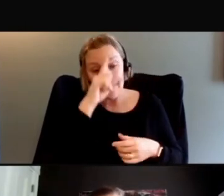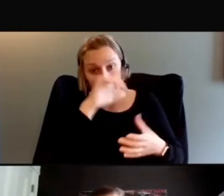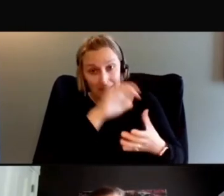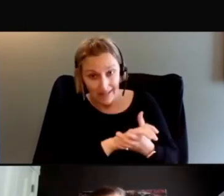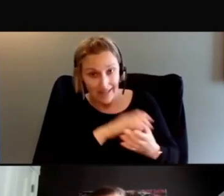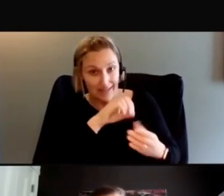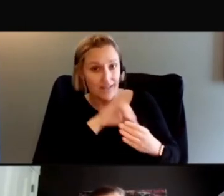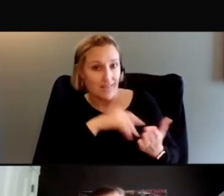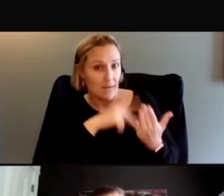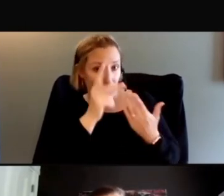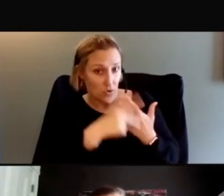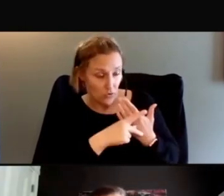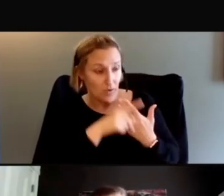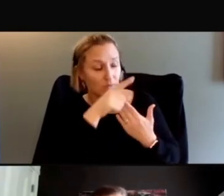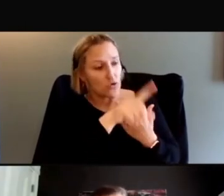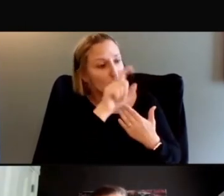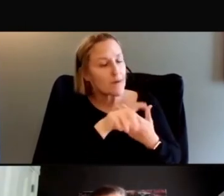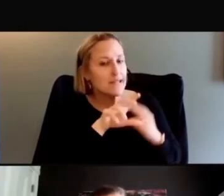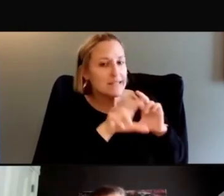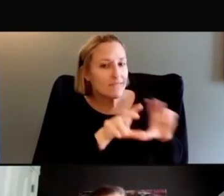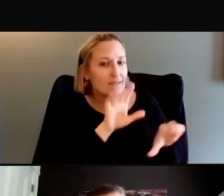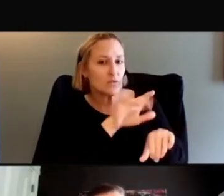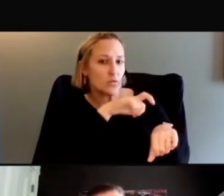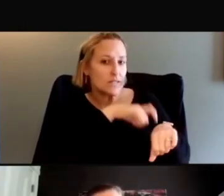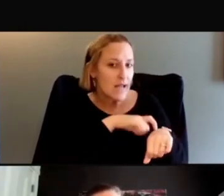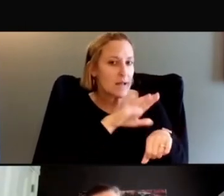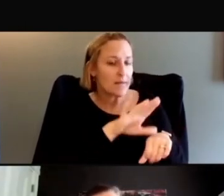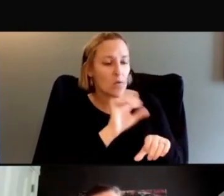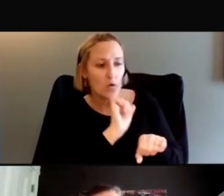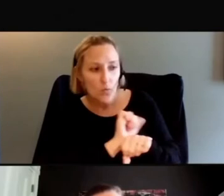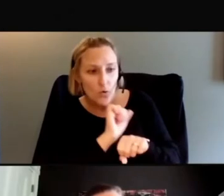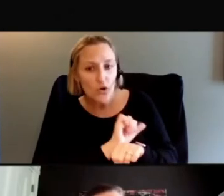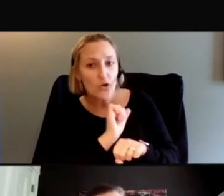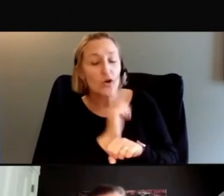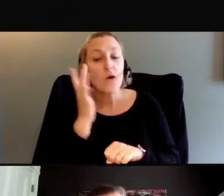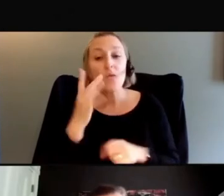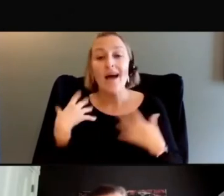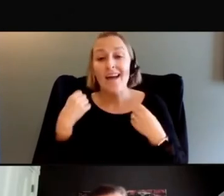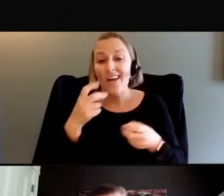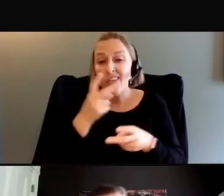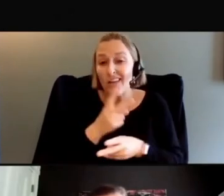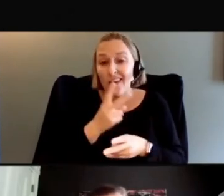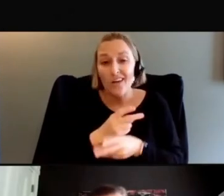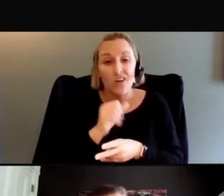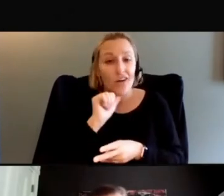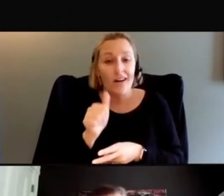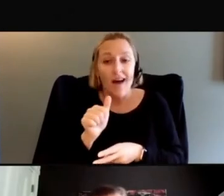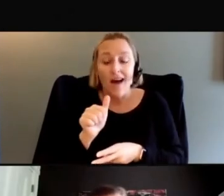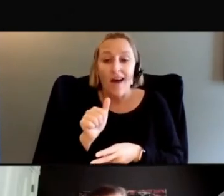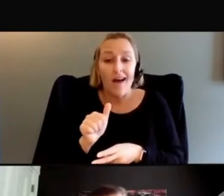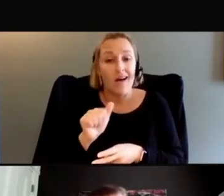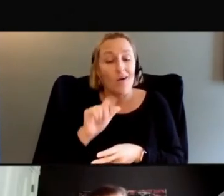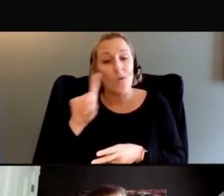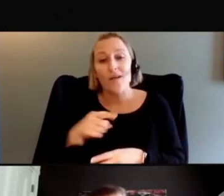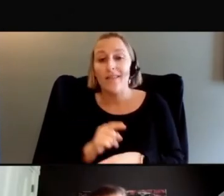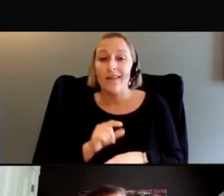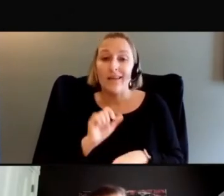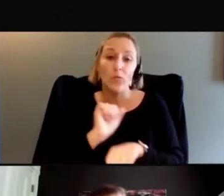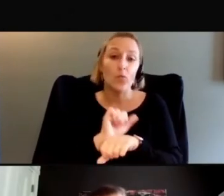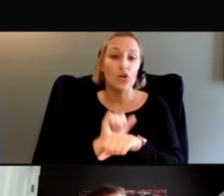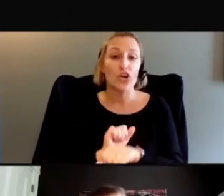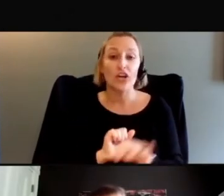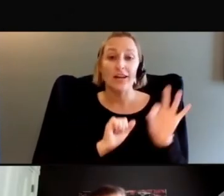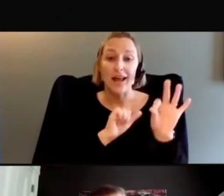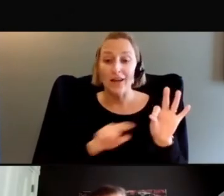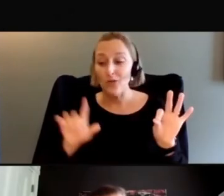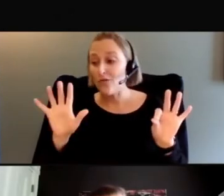program. You have to invest time and effort into it. Because in health care, it's not just simply a nine to five job. Because